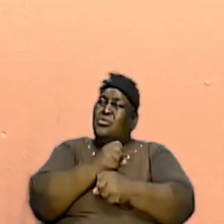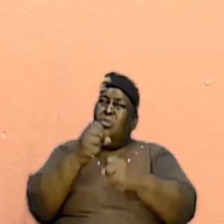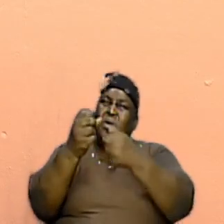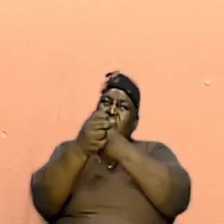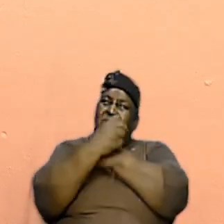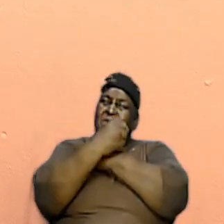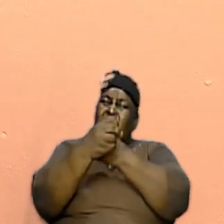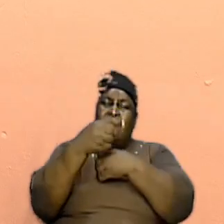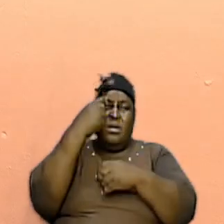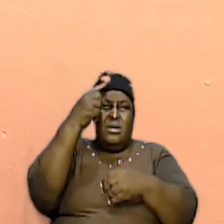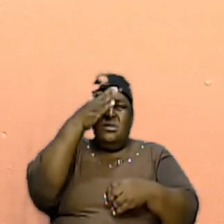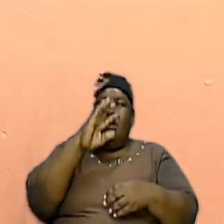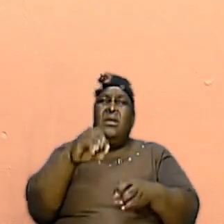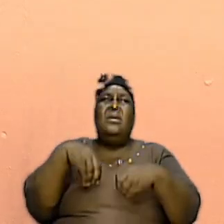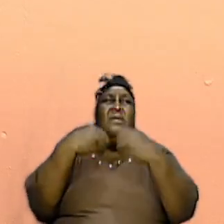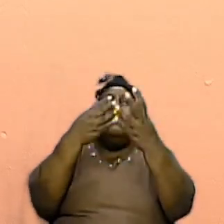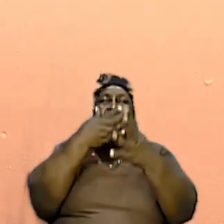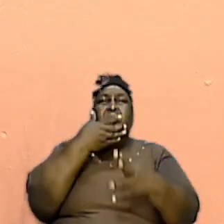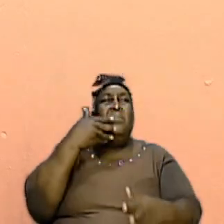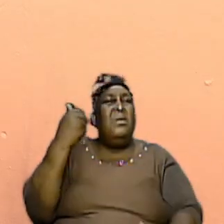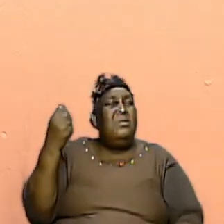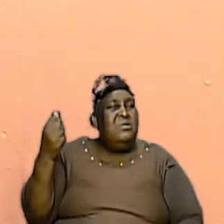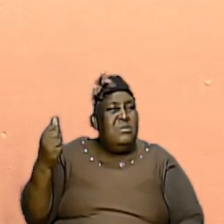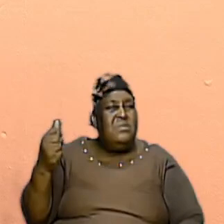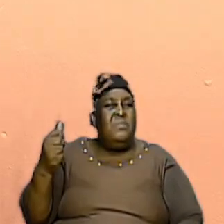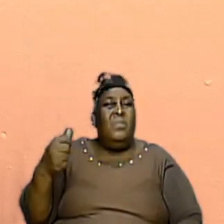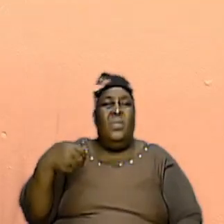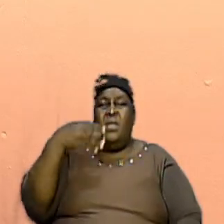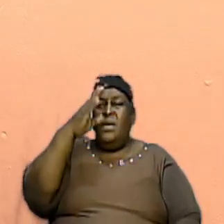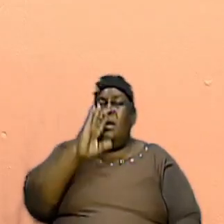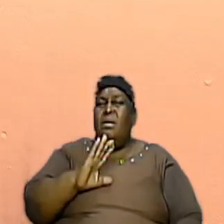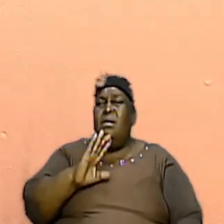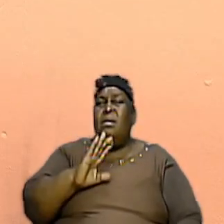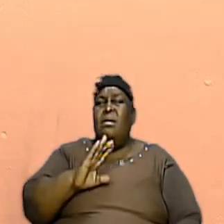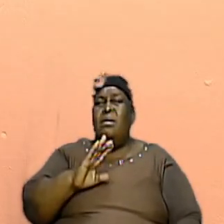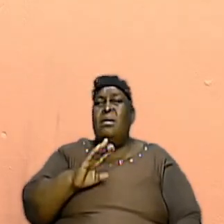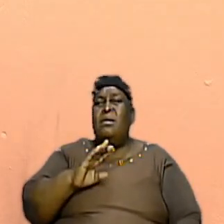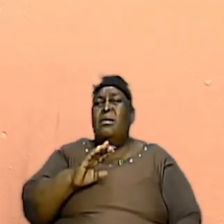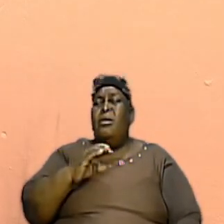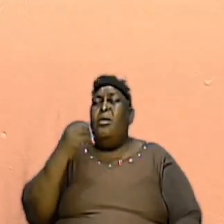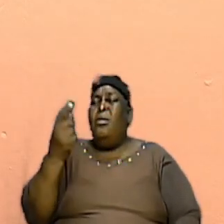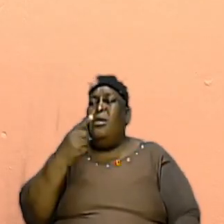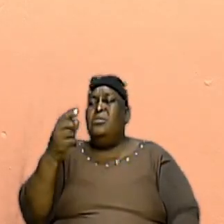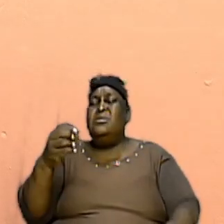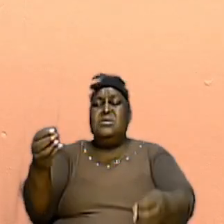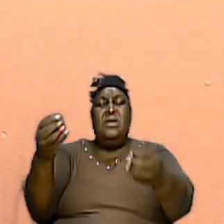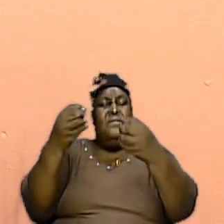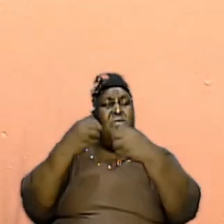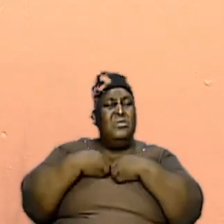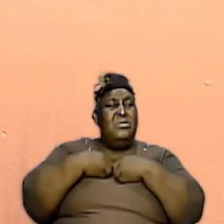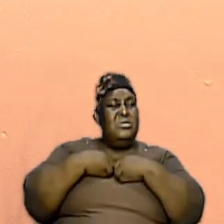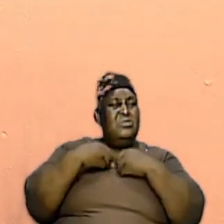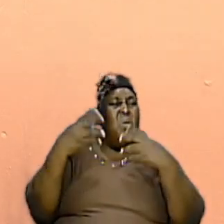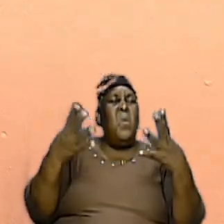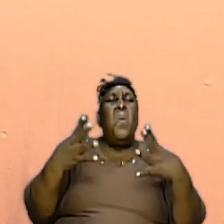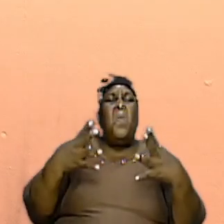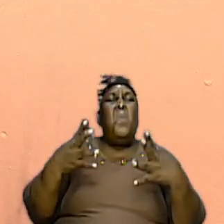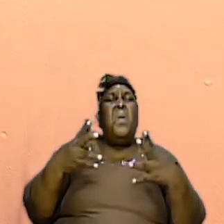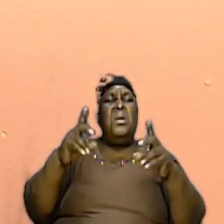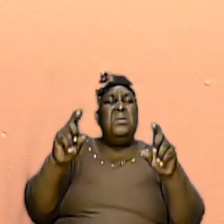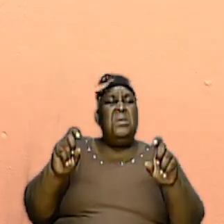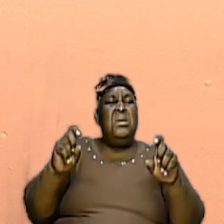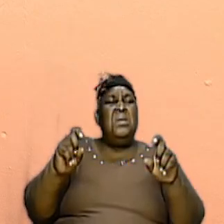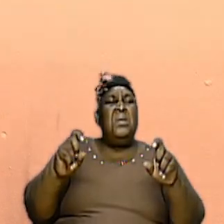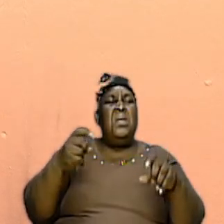Gave Them The Best Now What I Have Found Out Is That God Always Gives Us What We Need And We Always Want Something